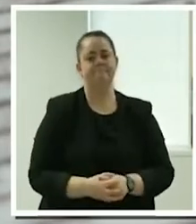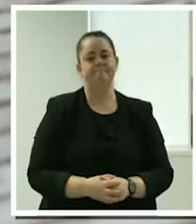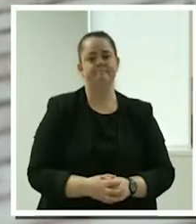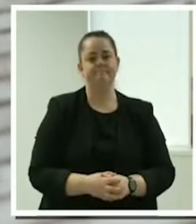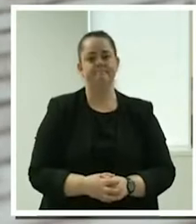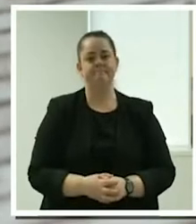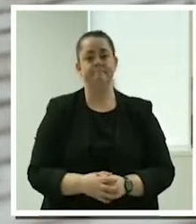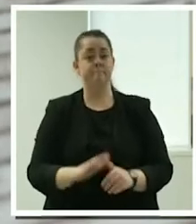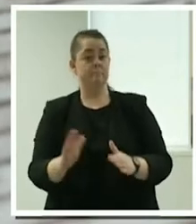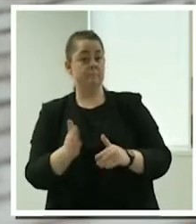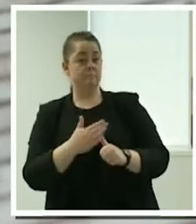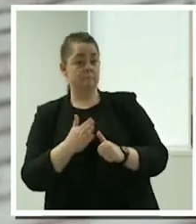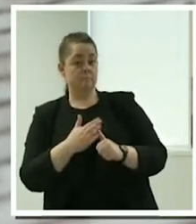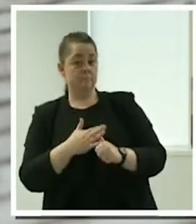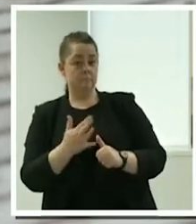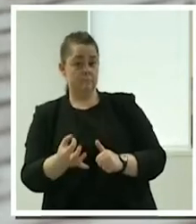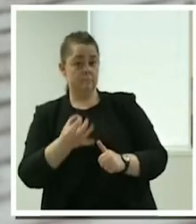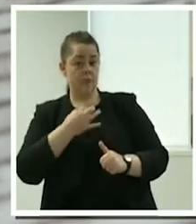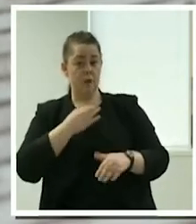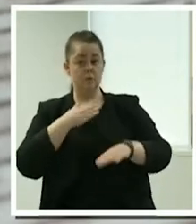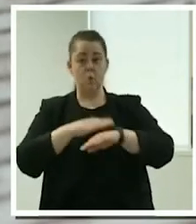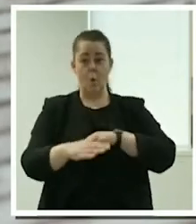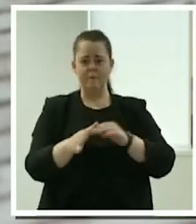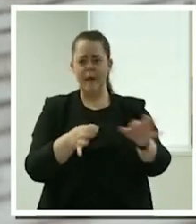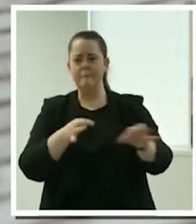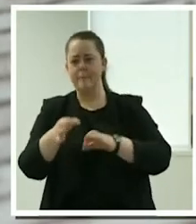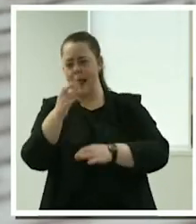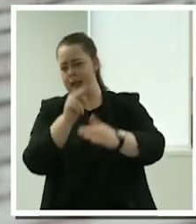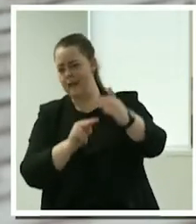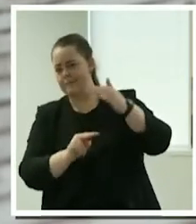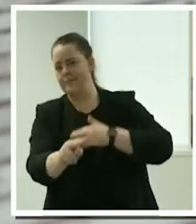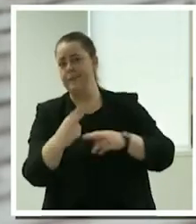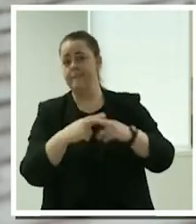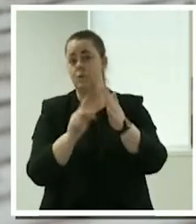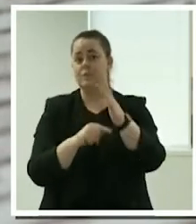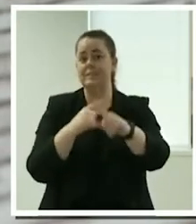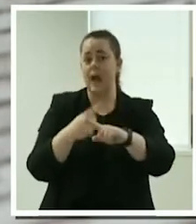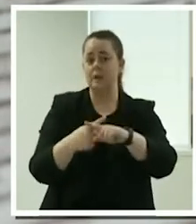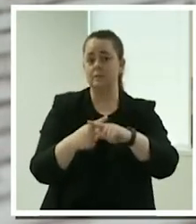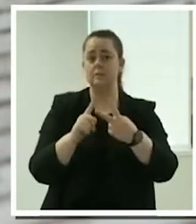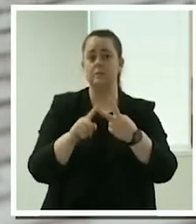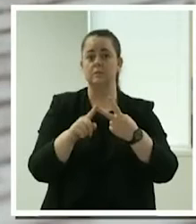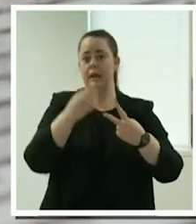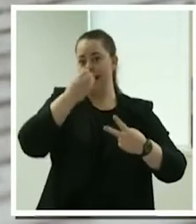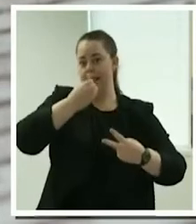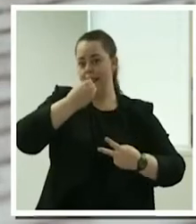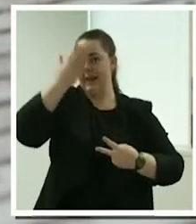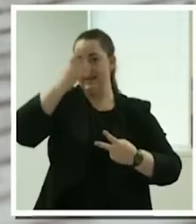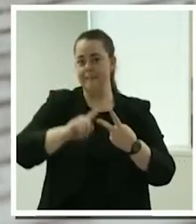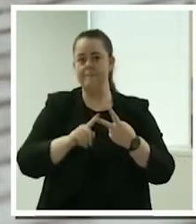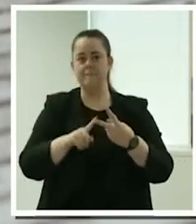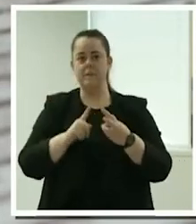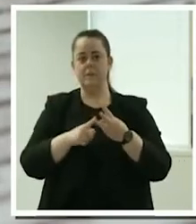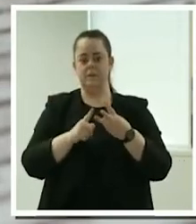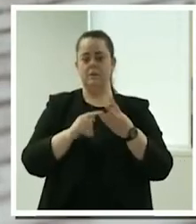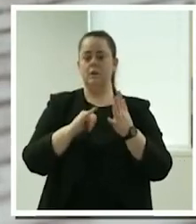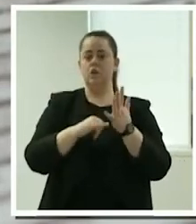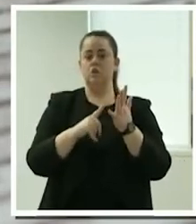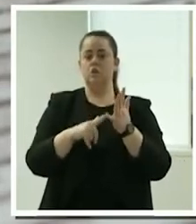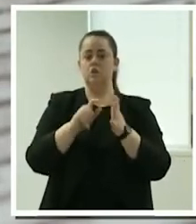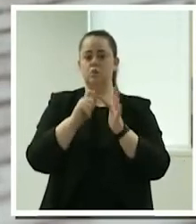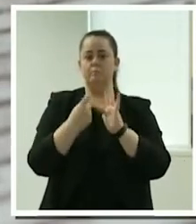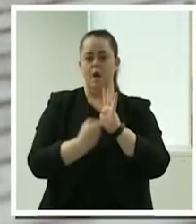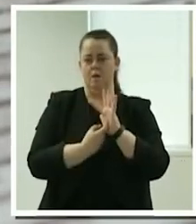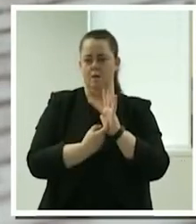questions about planning ahead for tax, leave and super as a sole trader. We're always looking for ways to improve the way we can support